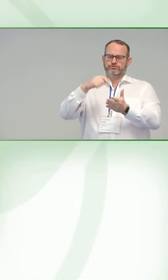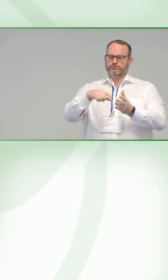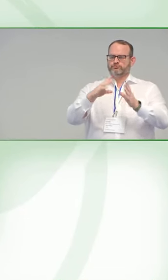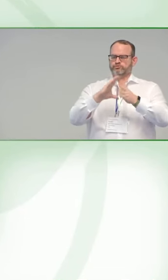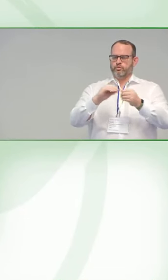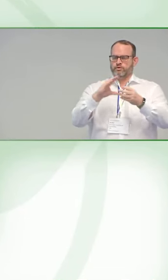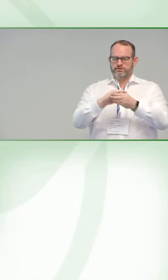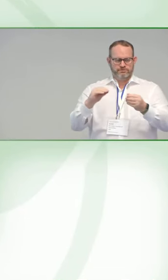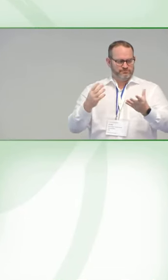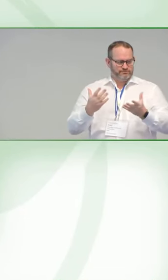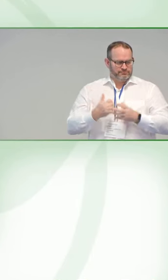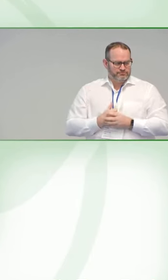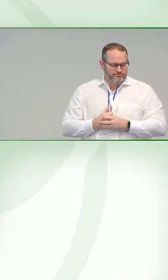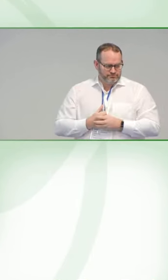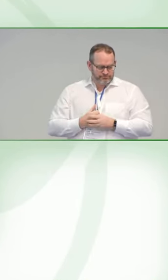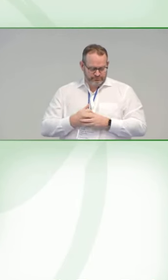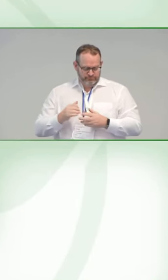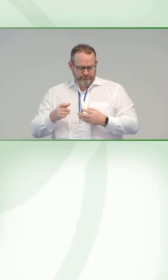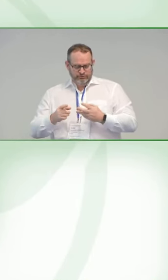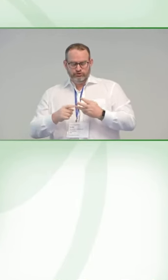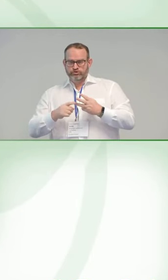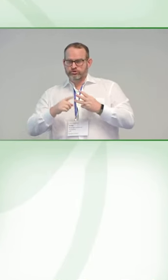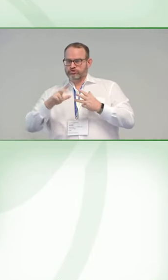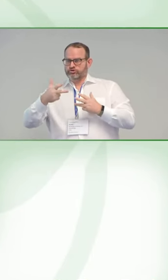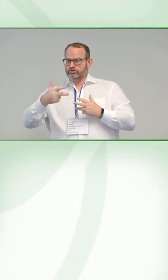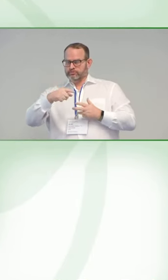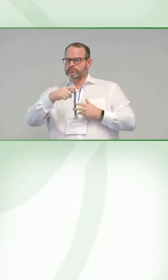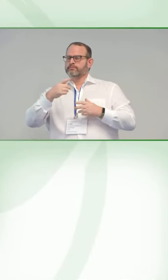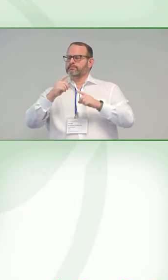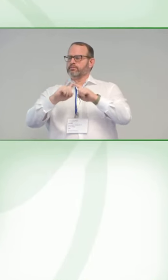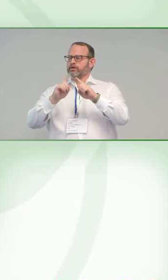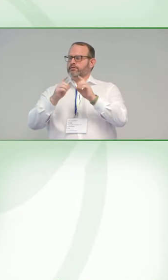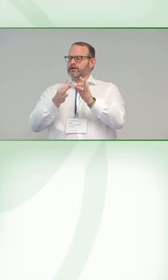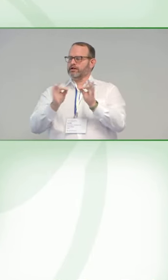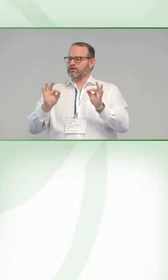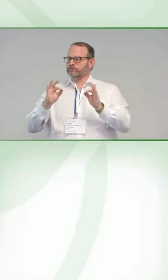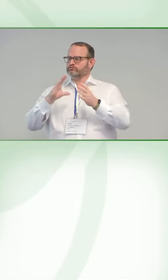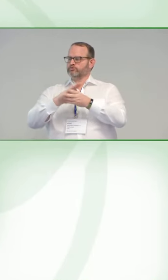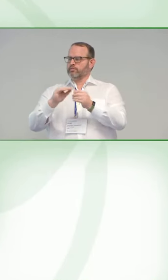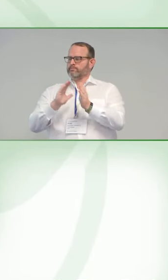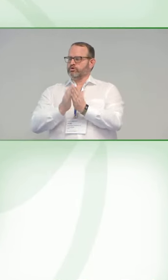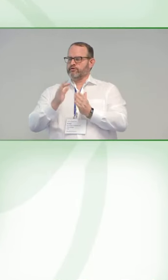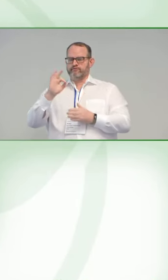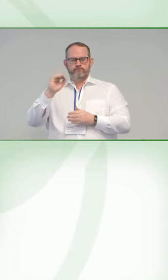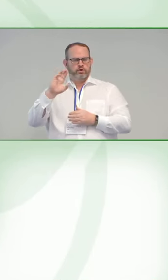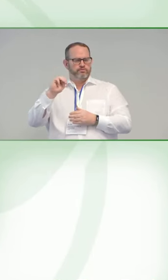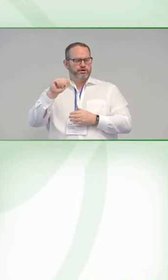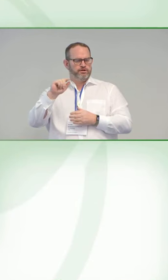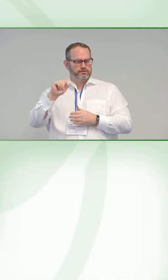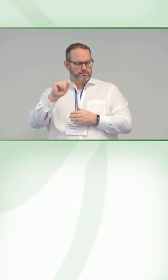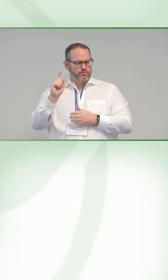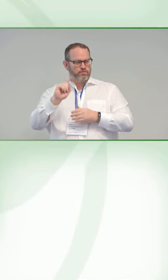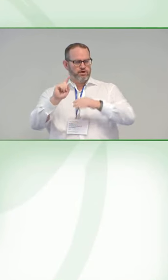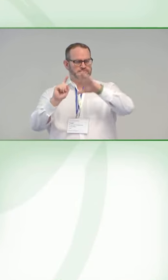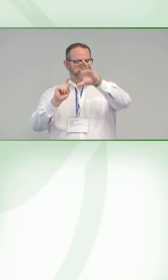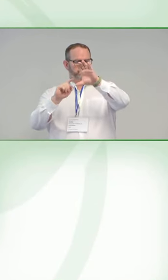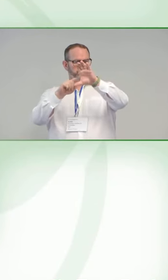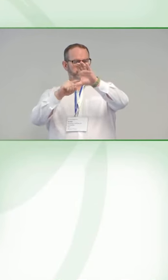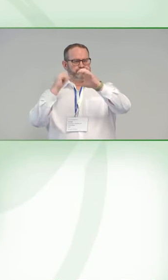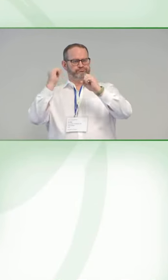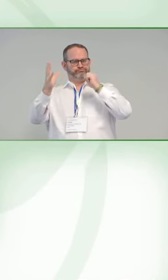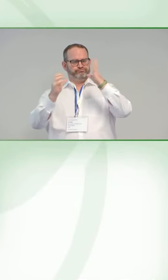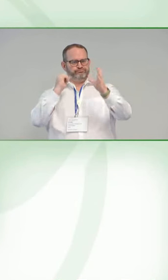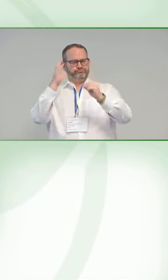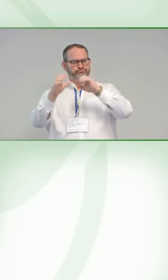And then, once the stories are completed, they are published onto our platform. A third innovative component is that